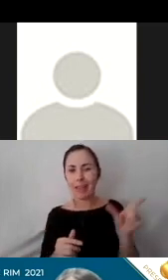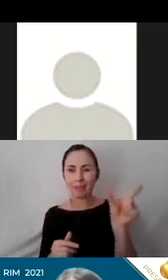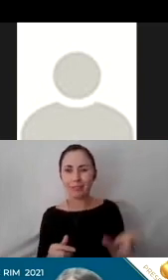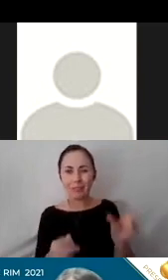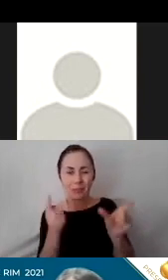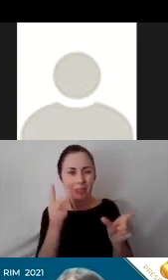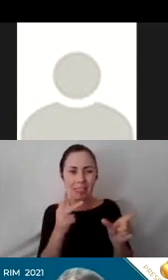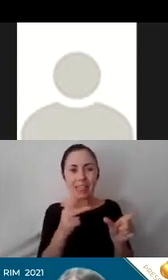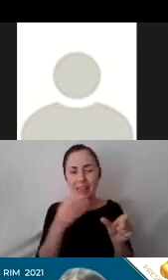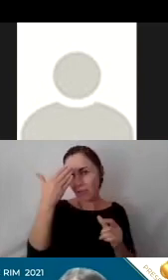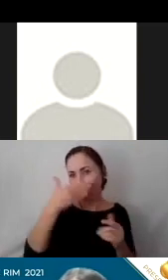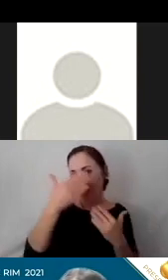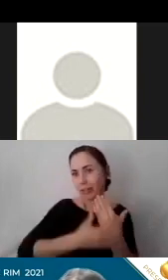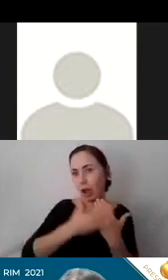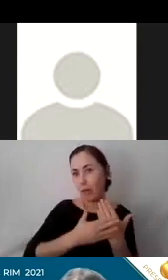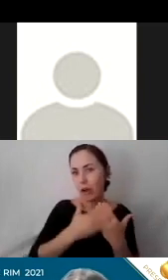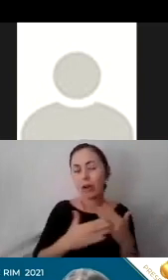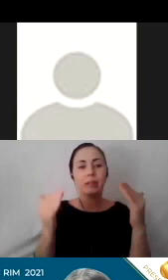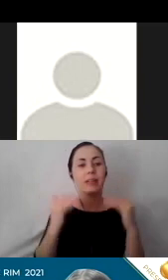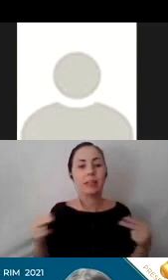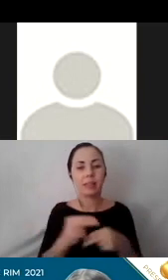Families. Next slide.